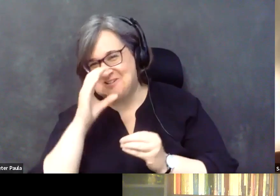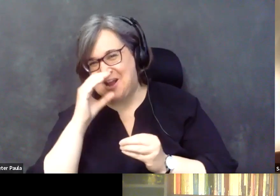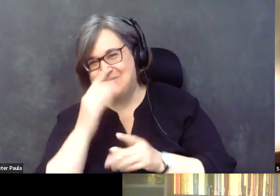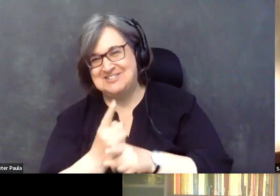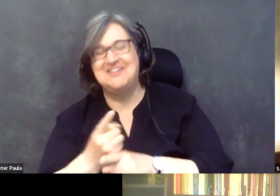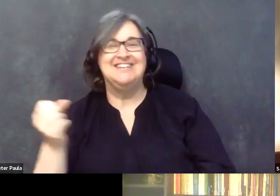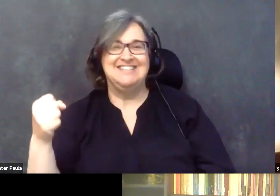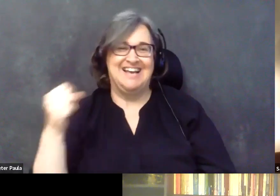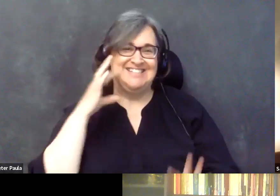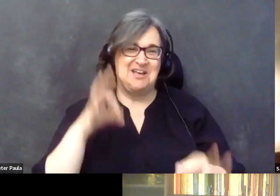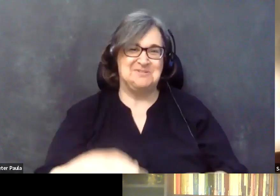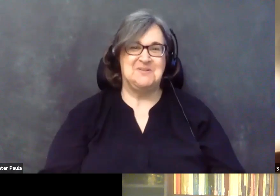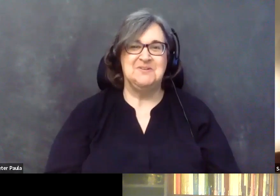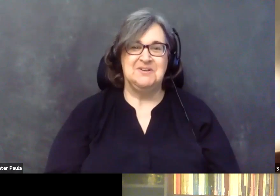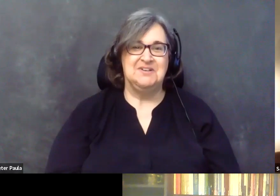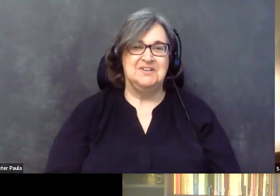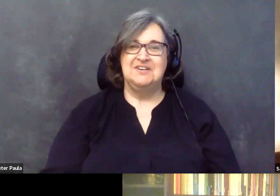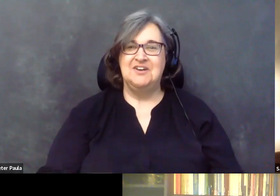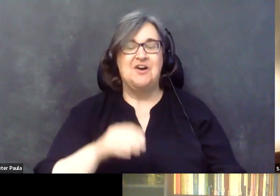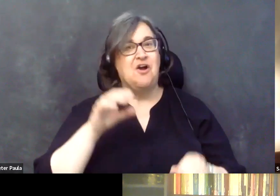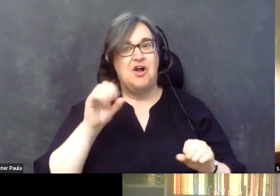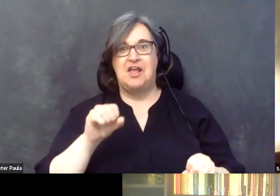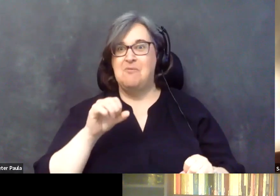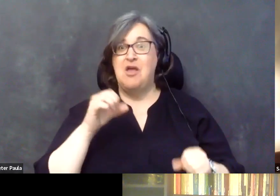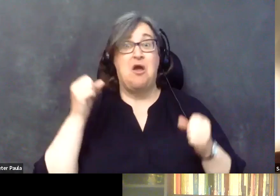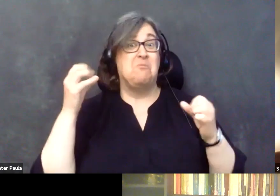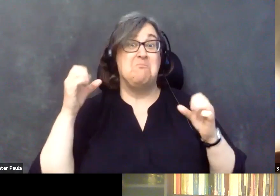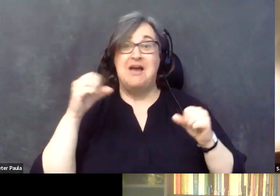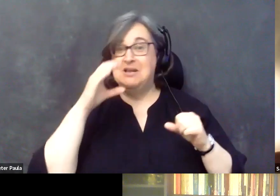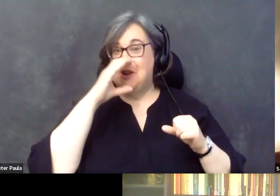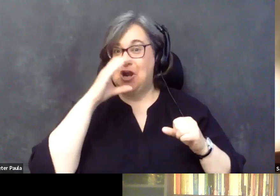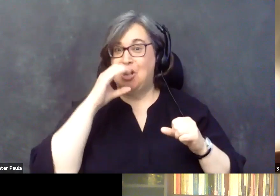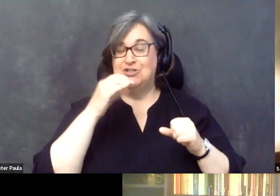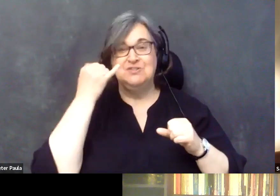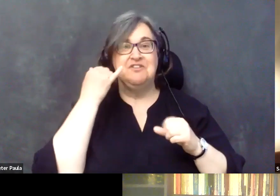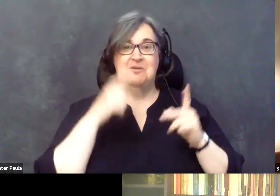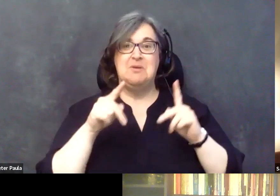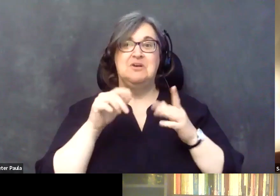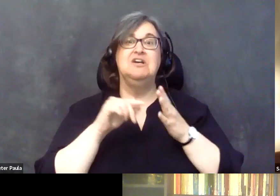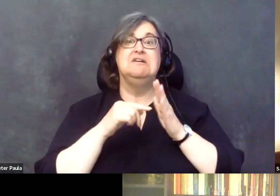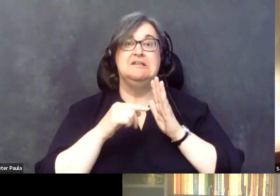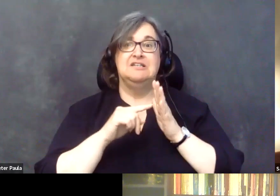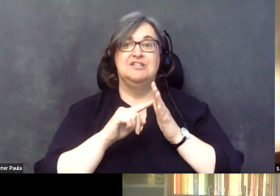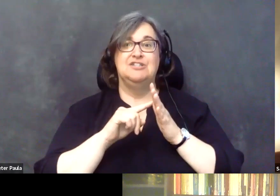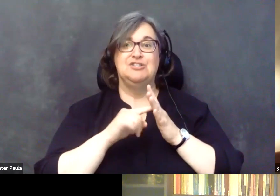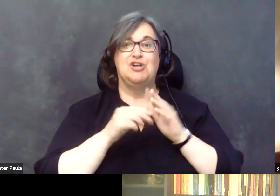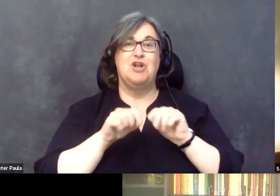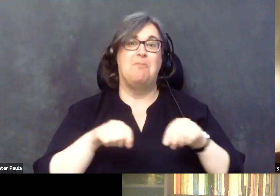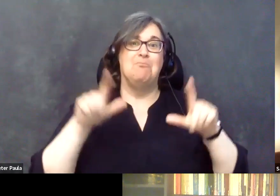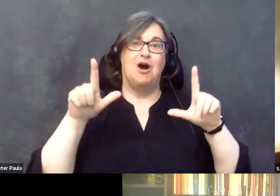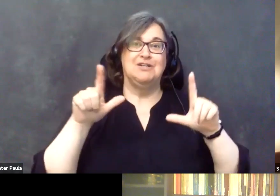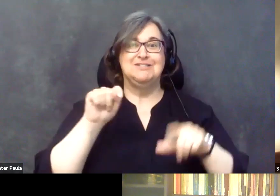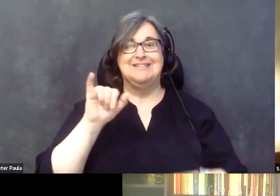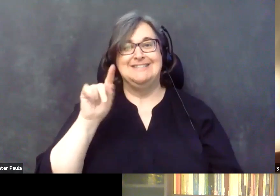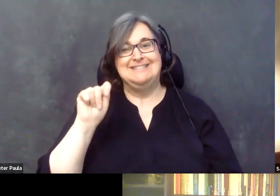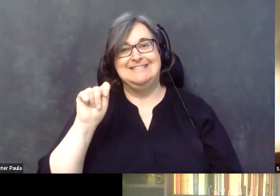That could get, that could get out of hand quickly if people started, um, using TikTok